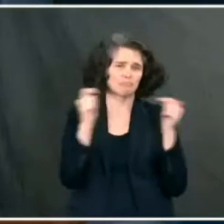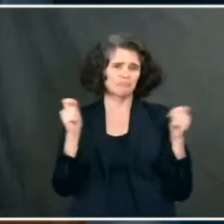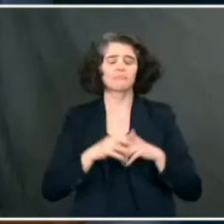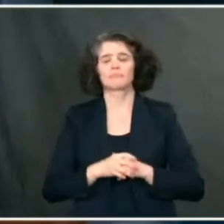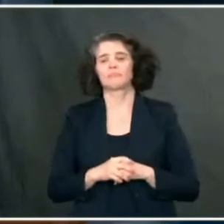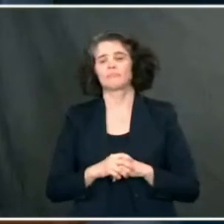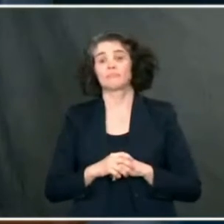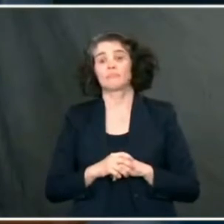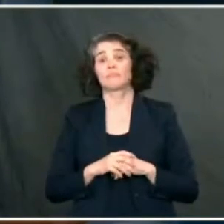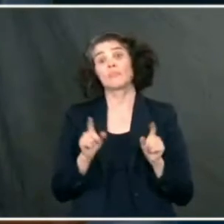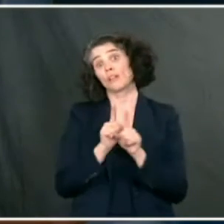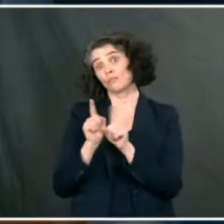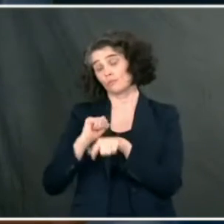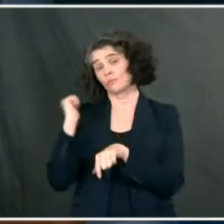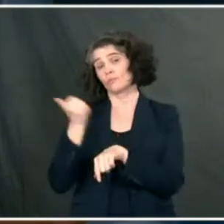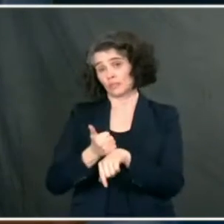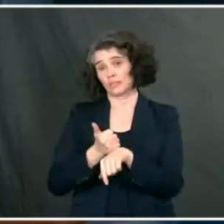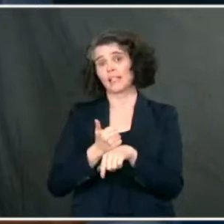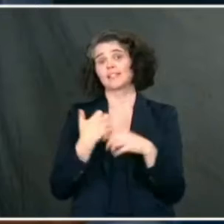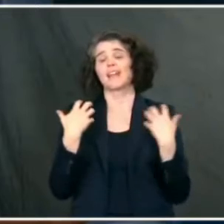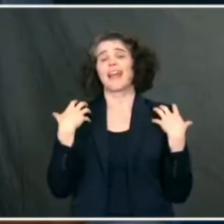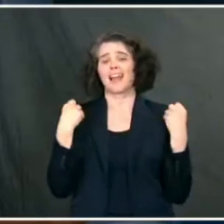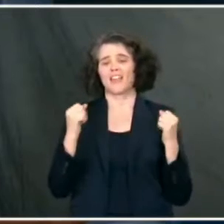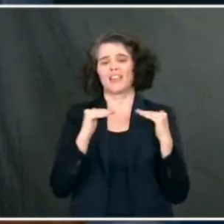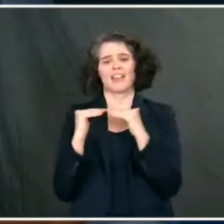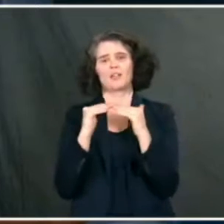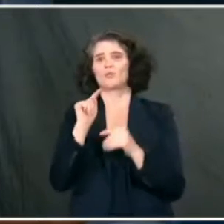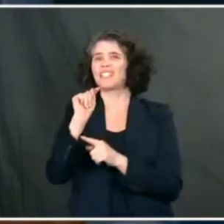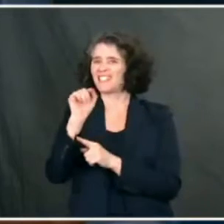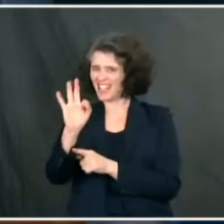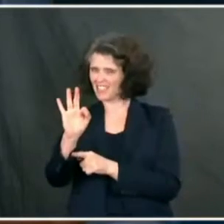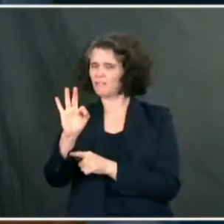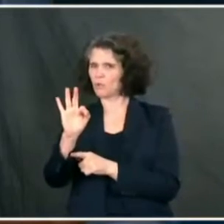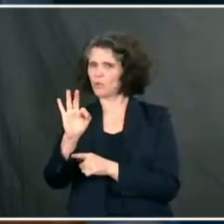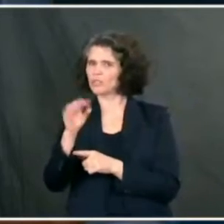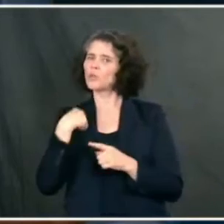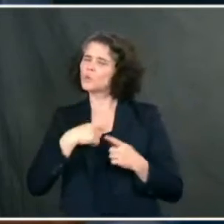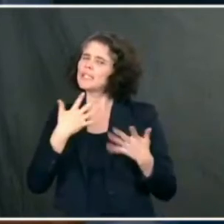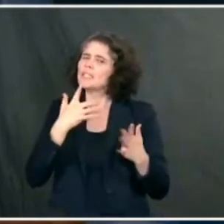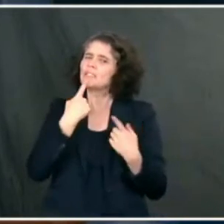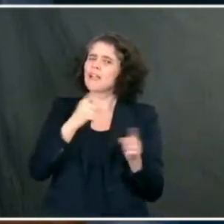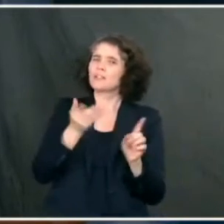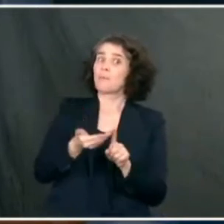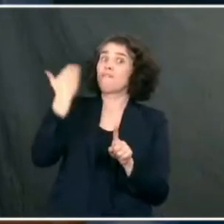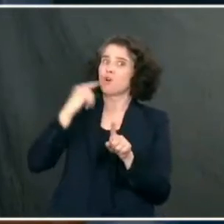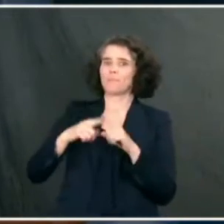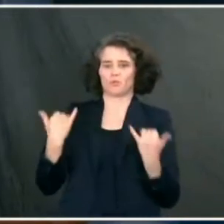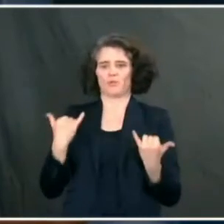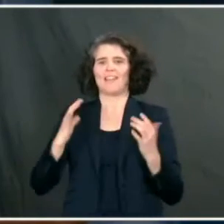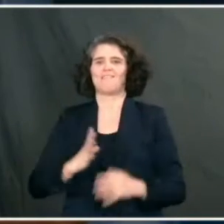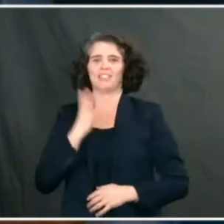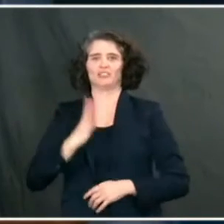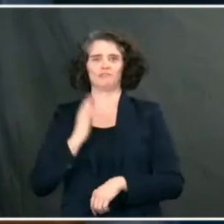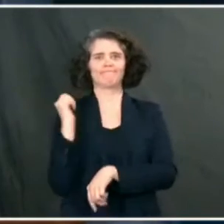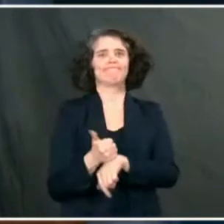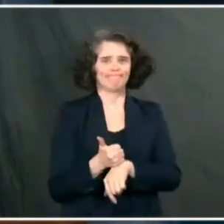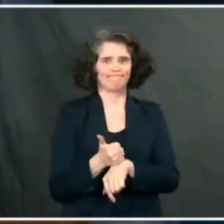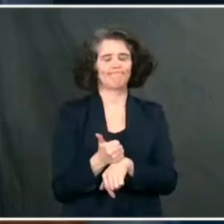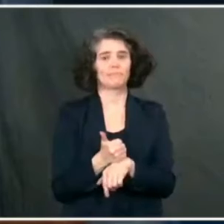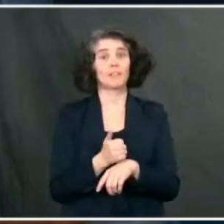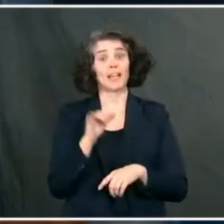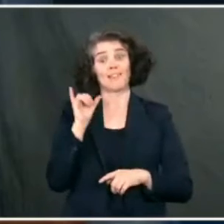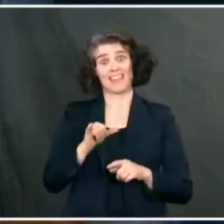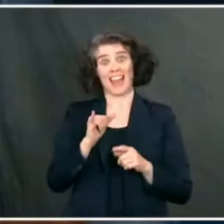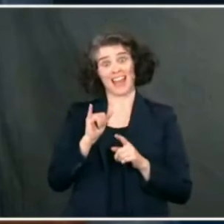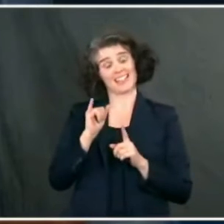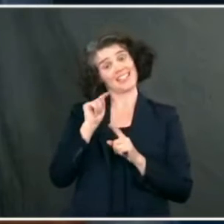establishing a COVID-19 health equity task force, something we had previously announced but making it official today, to provide specific